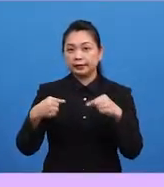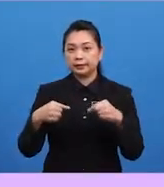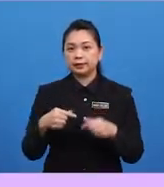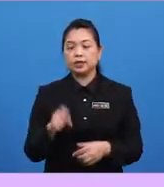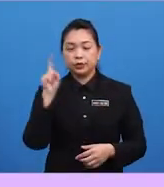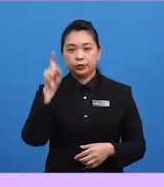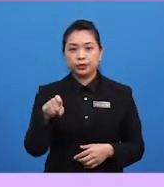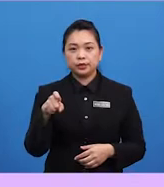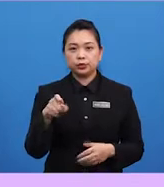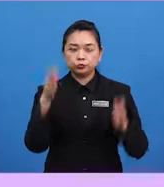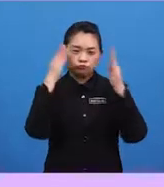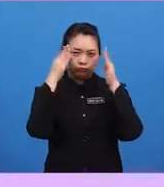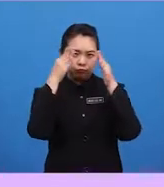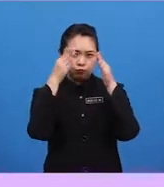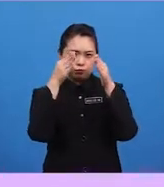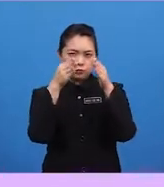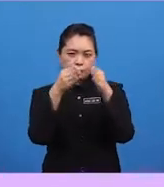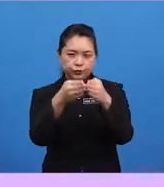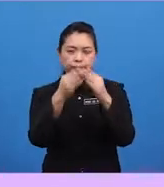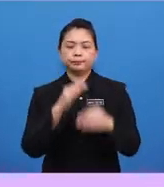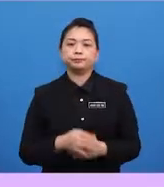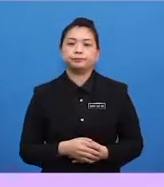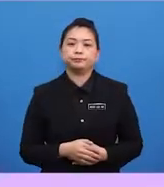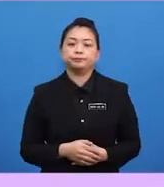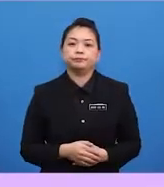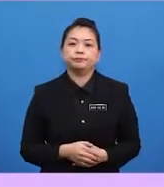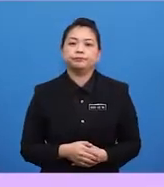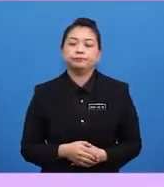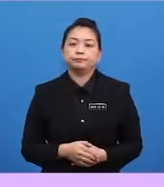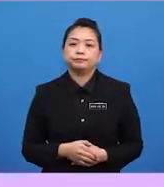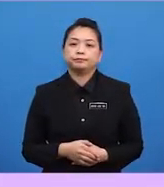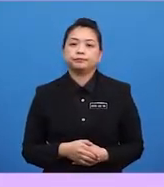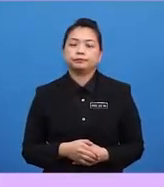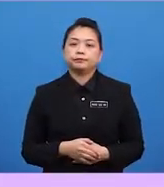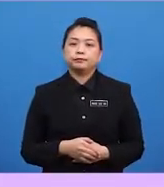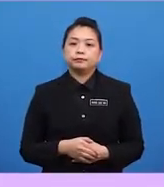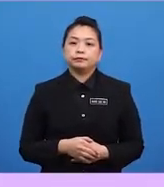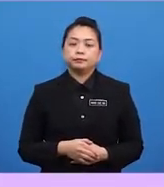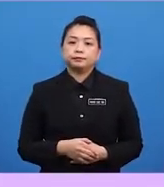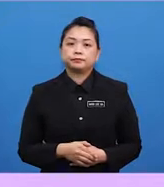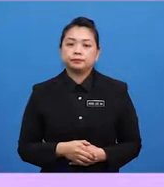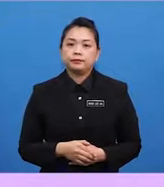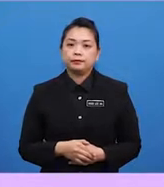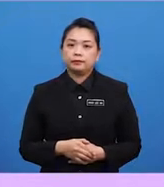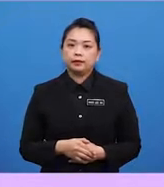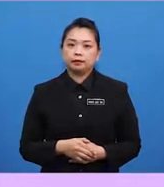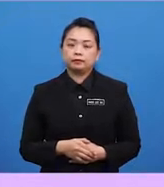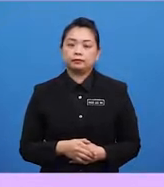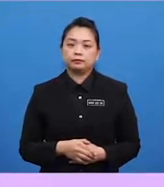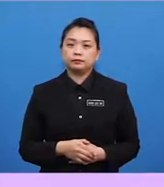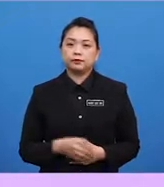this game, you need to pay close attention to these conversation templates. Now